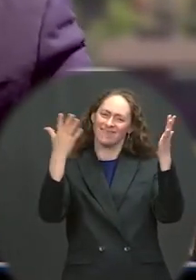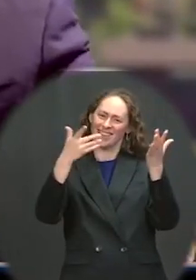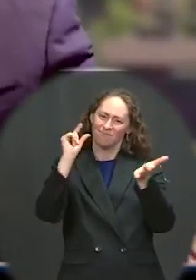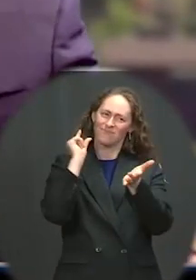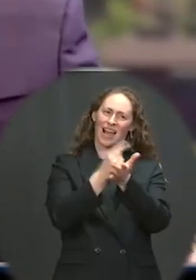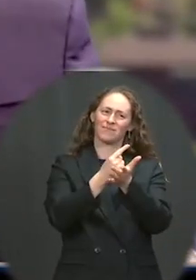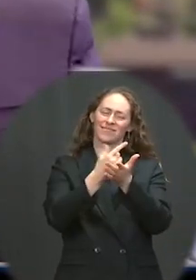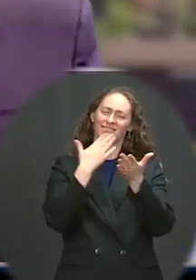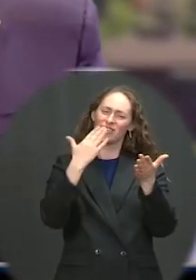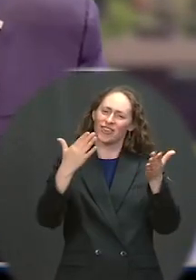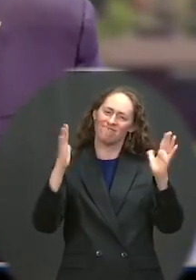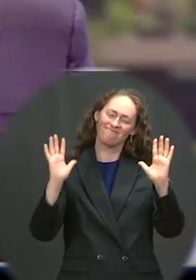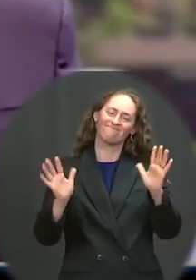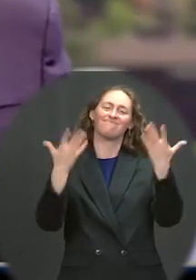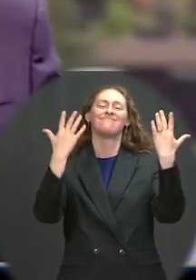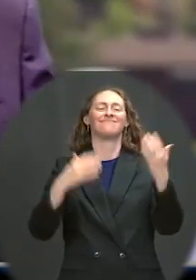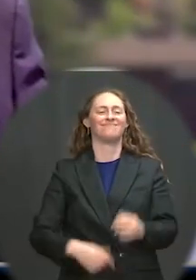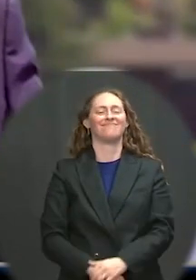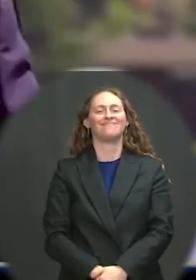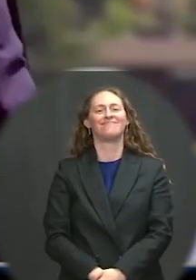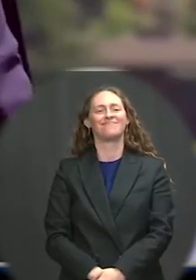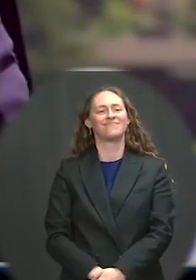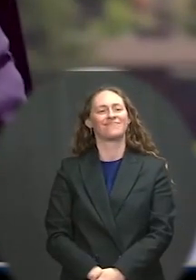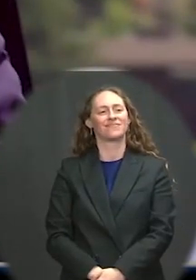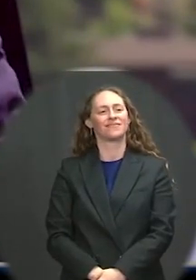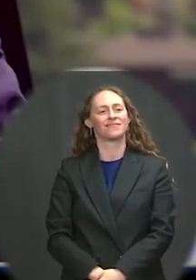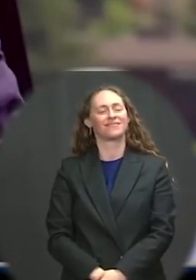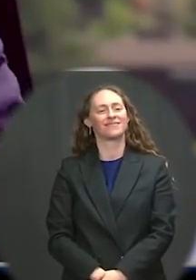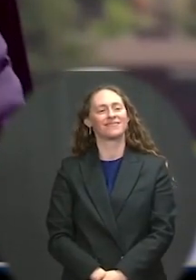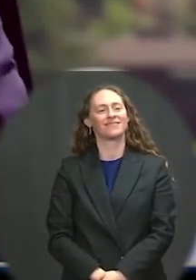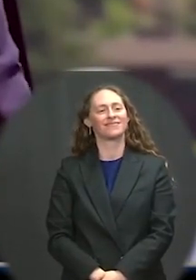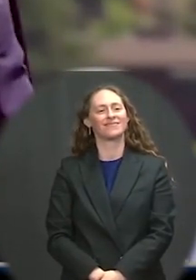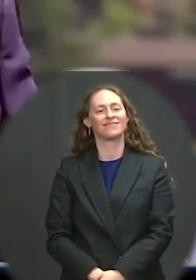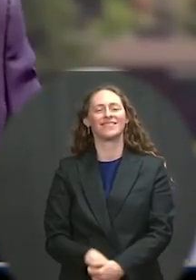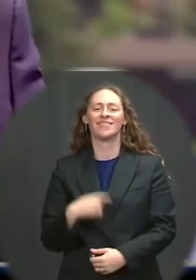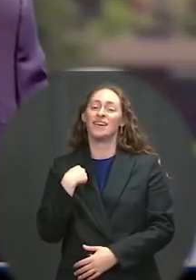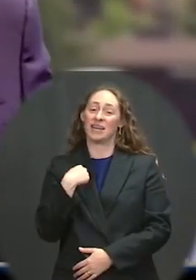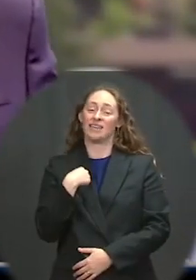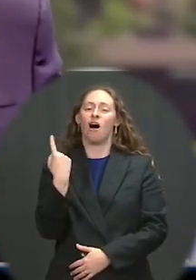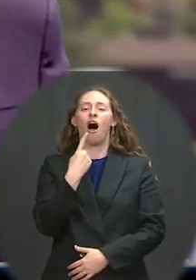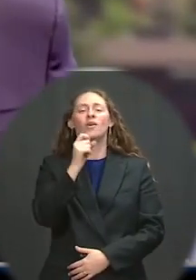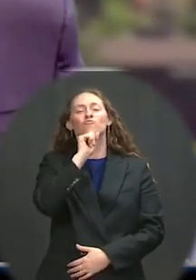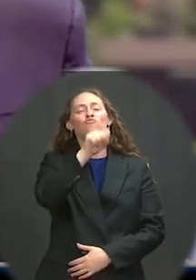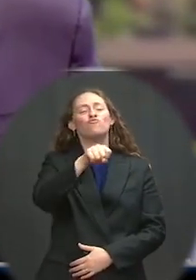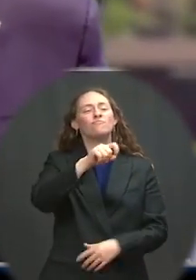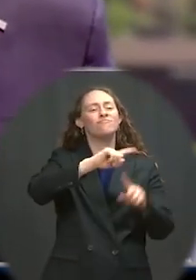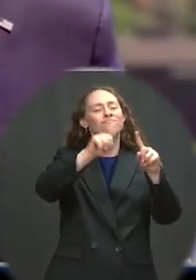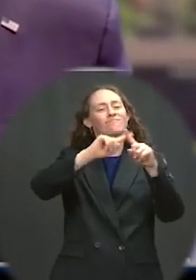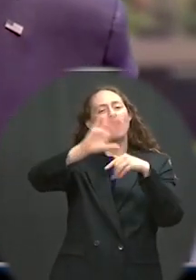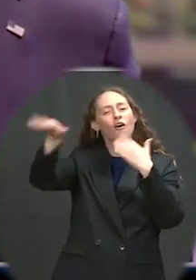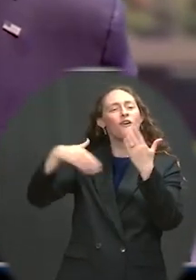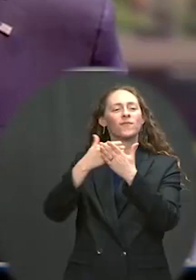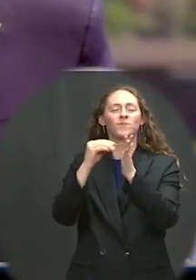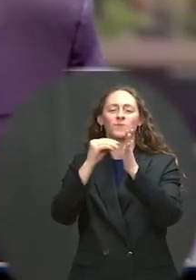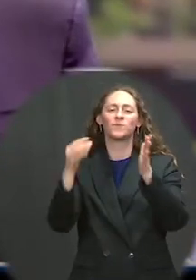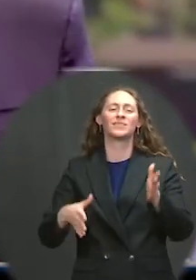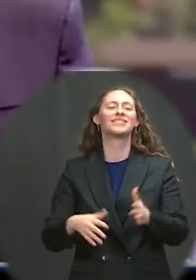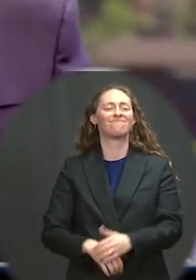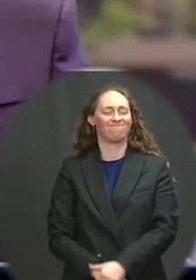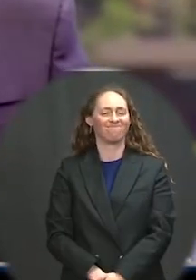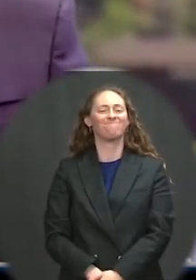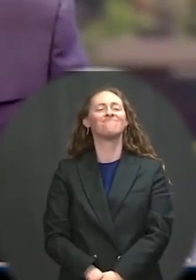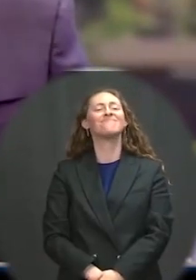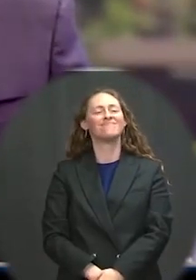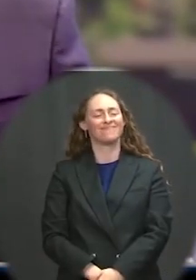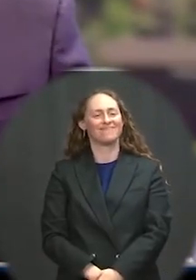And like all the students across the country, you had to figure out what it meant to finish your second-year class in virtual — with virtual